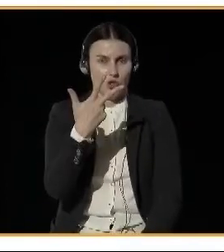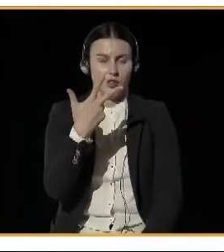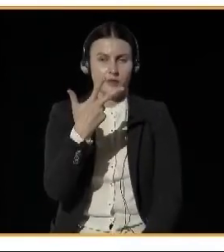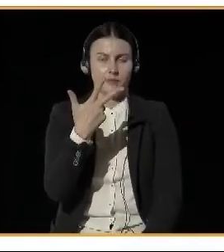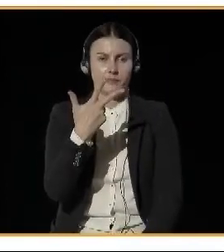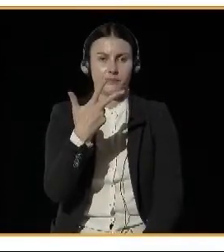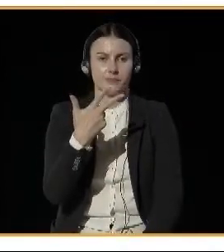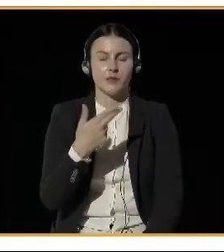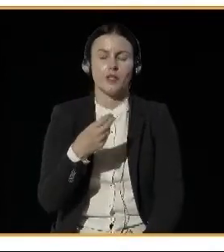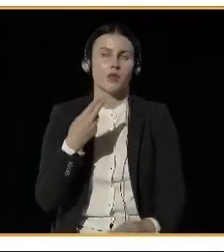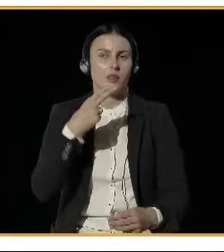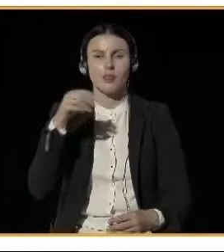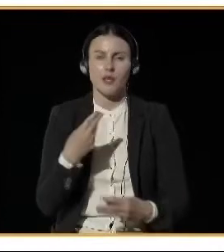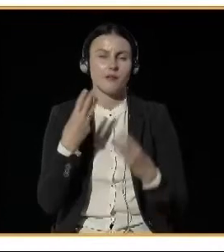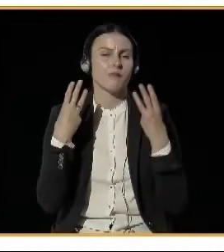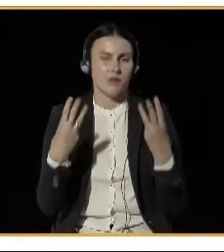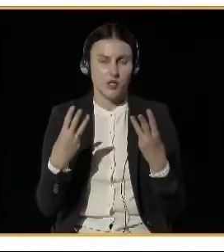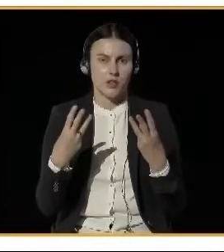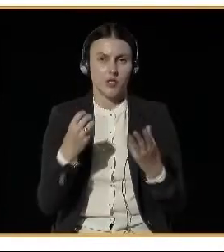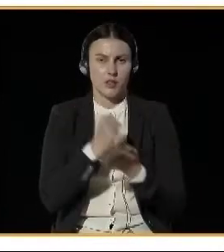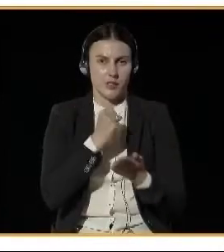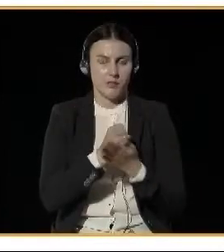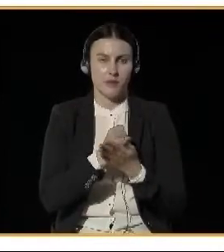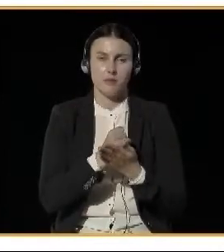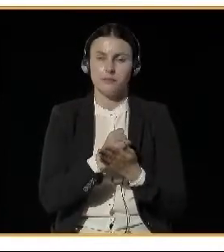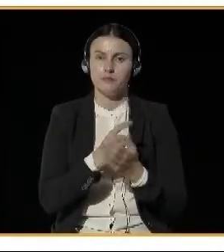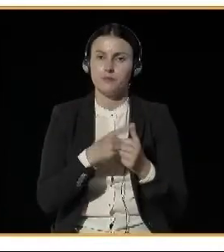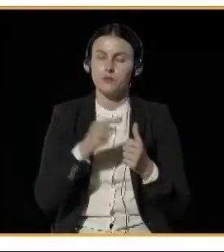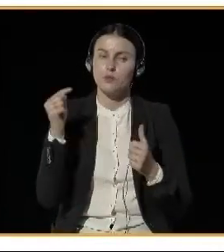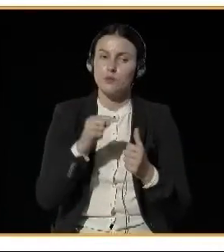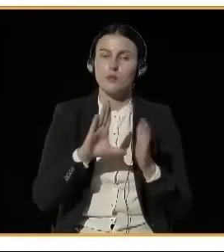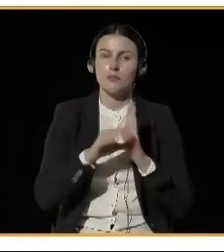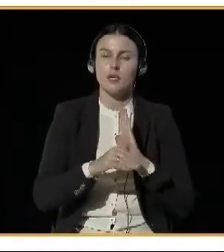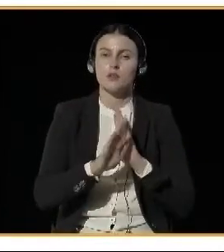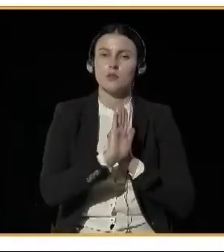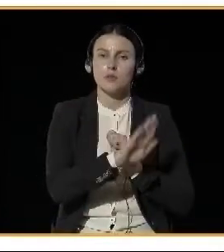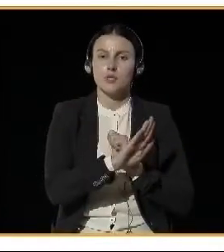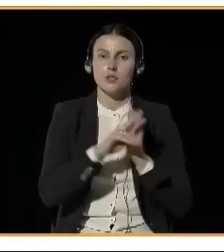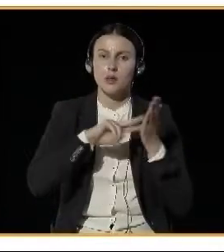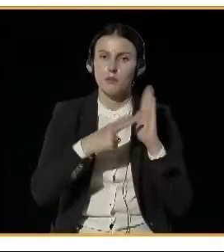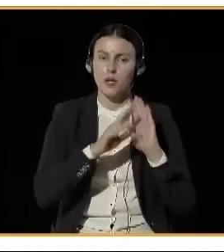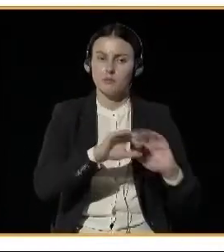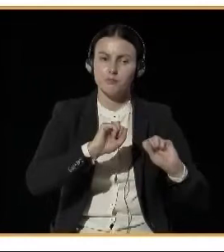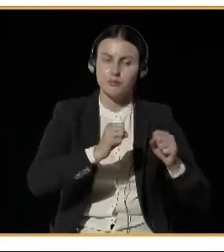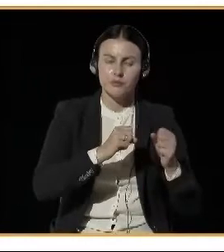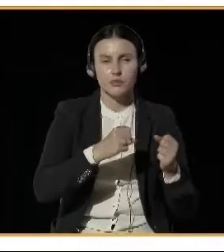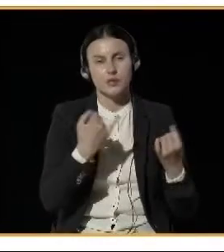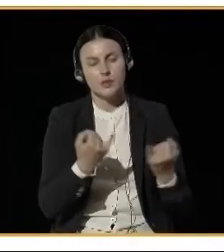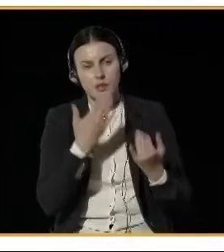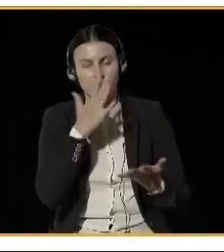The city has to have an action plan. As a workable response to a clear challenge.